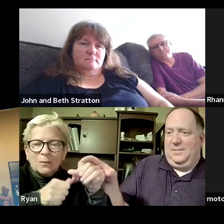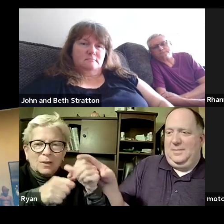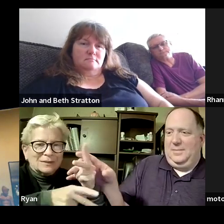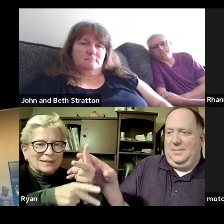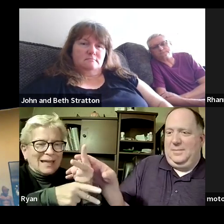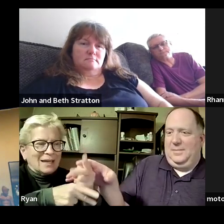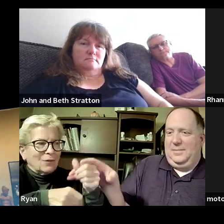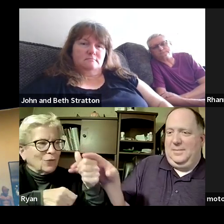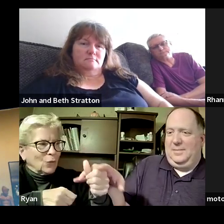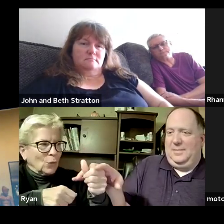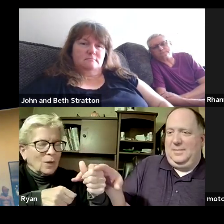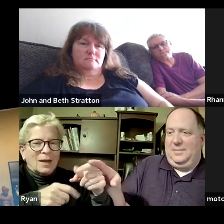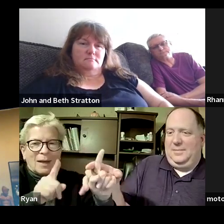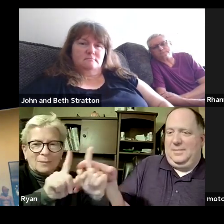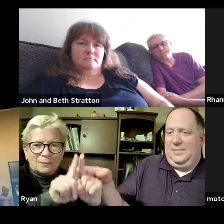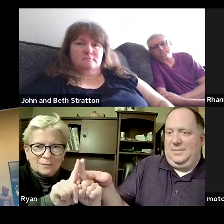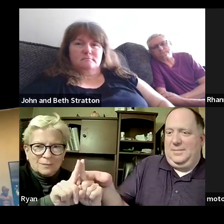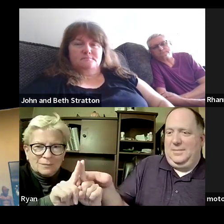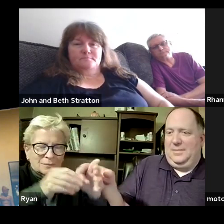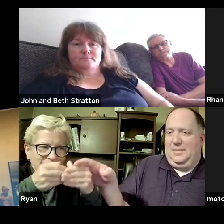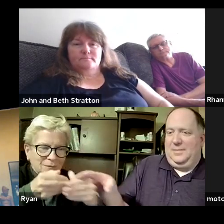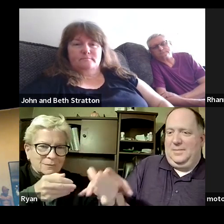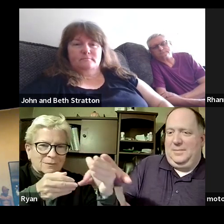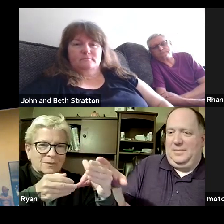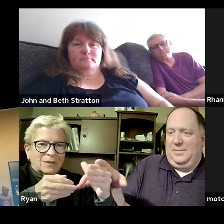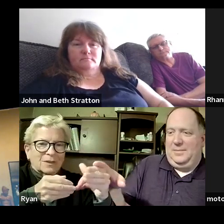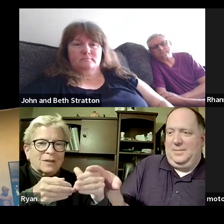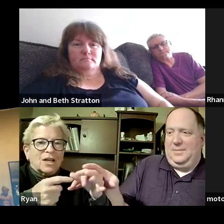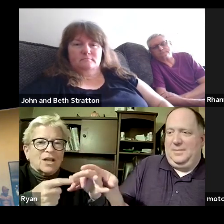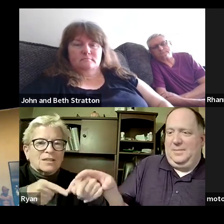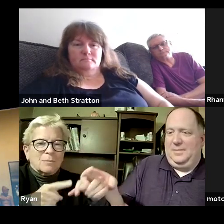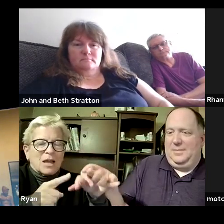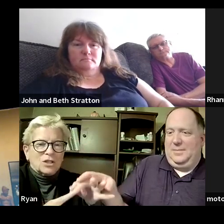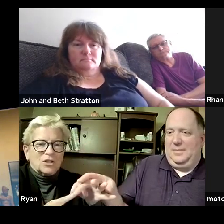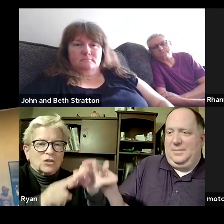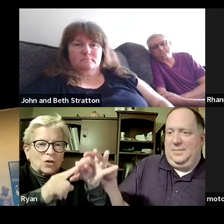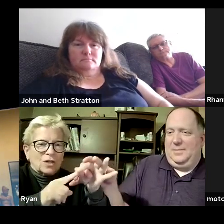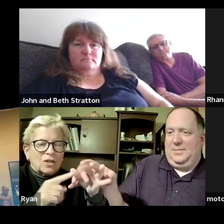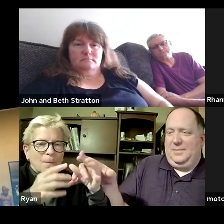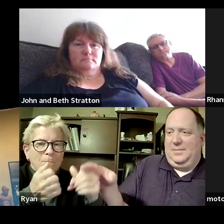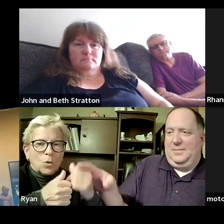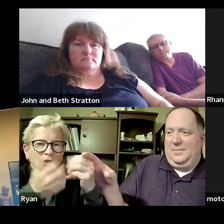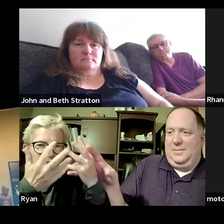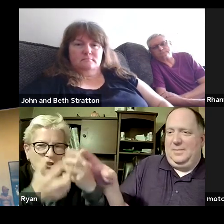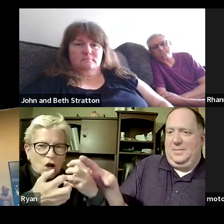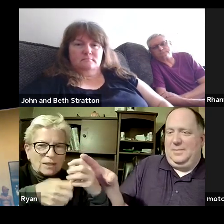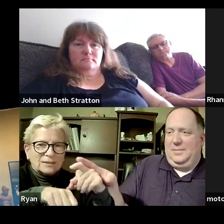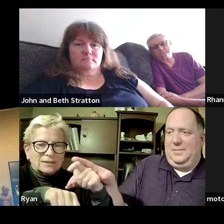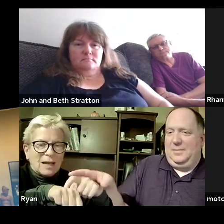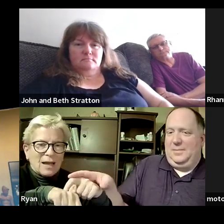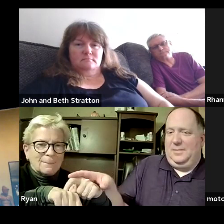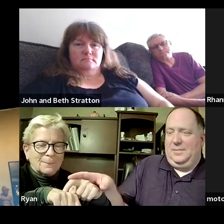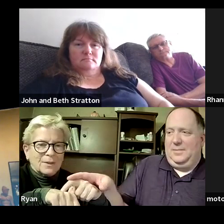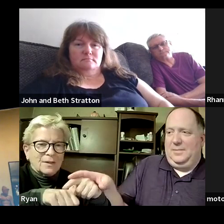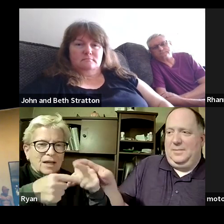from here on most especially in your most trying and darkest times i will be your happy